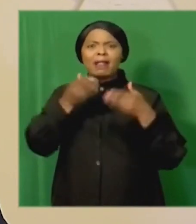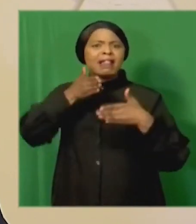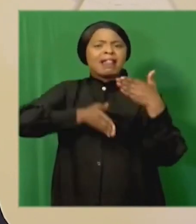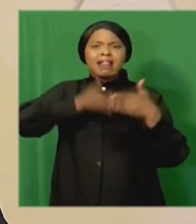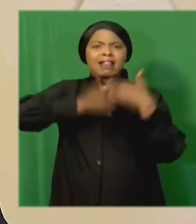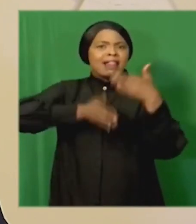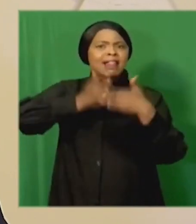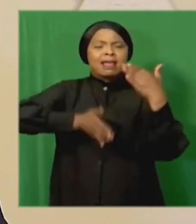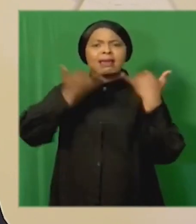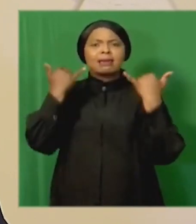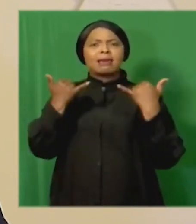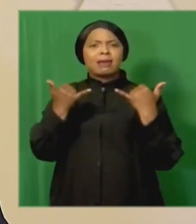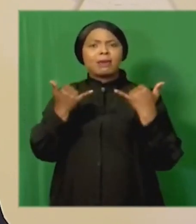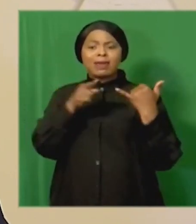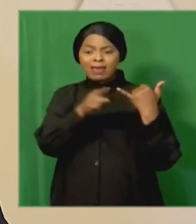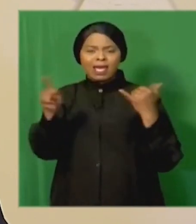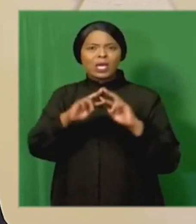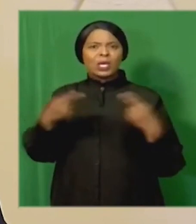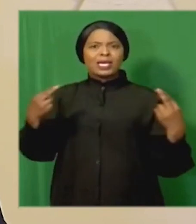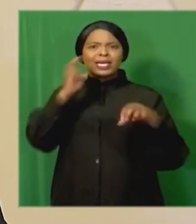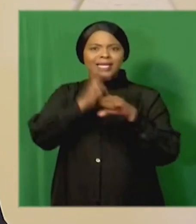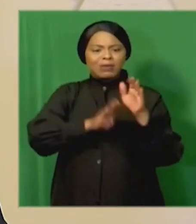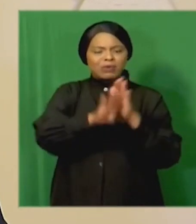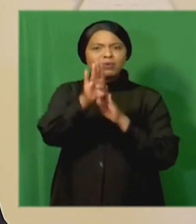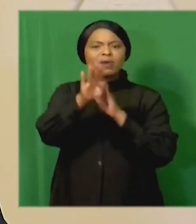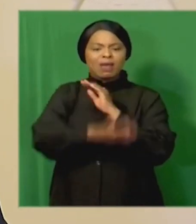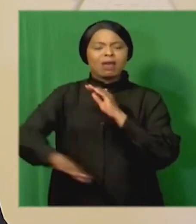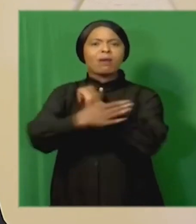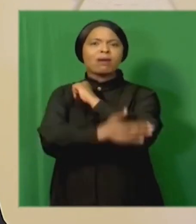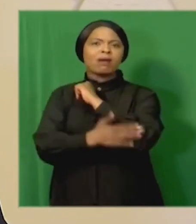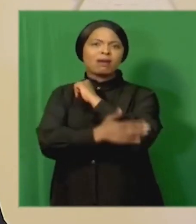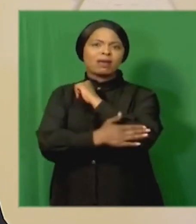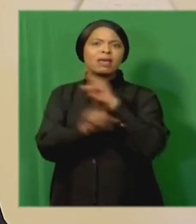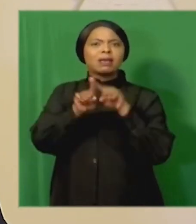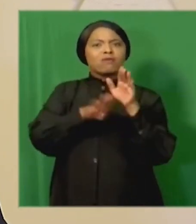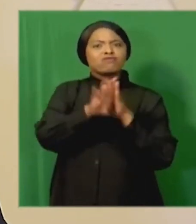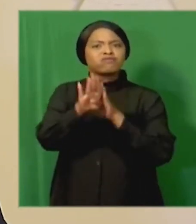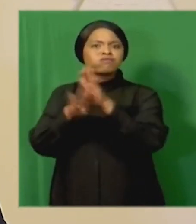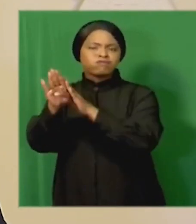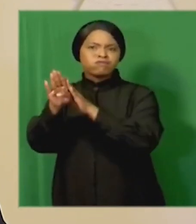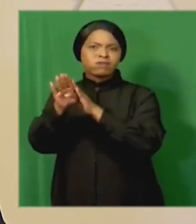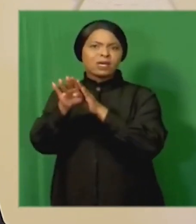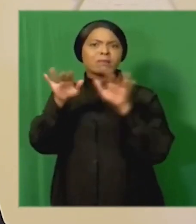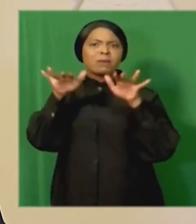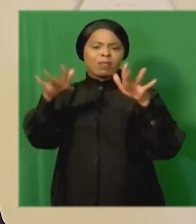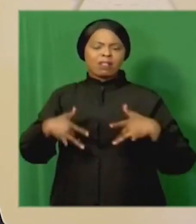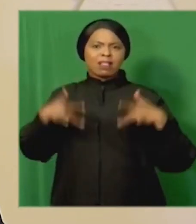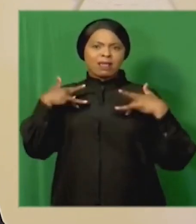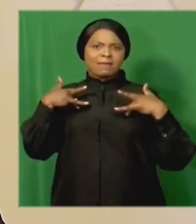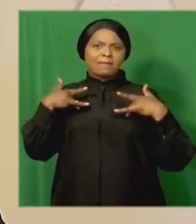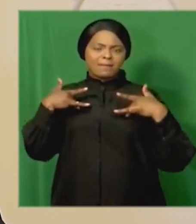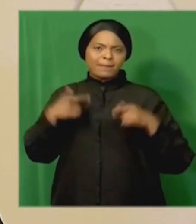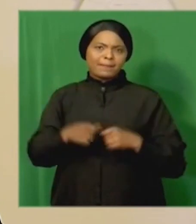should have led to the development of our country and improved the livelihoods of our people.